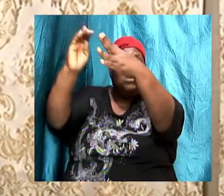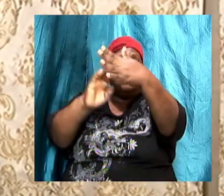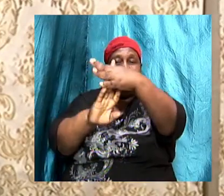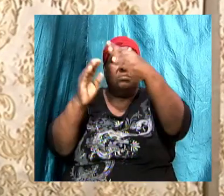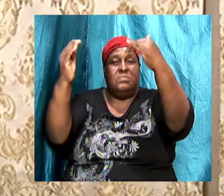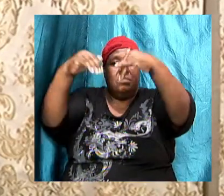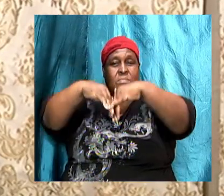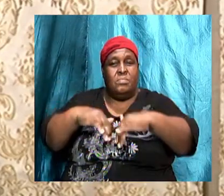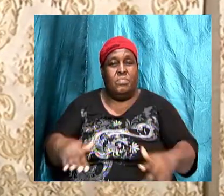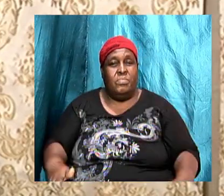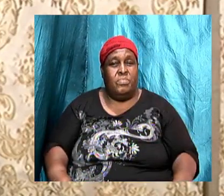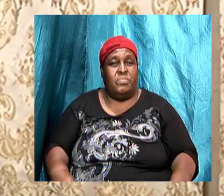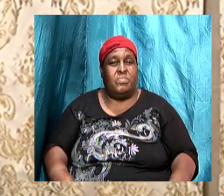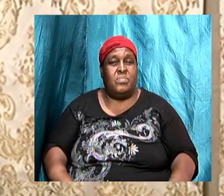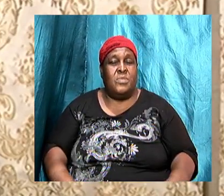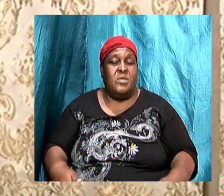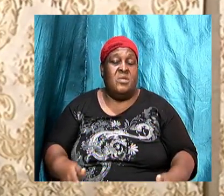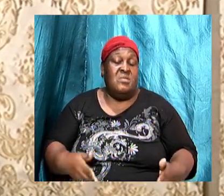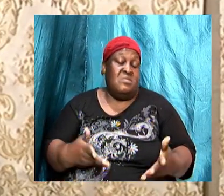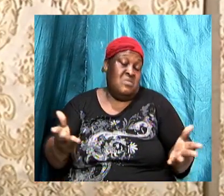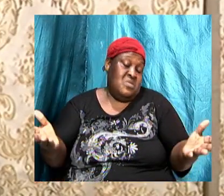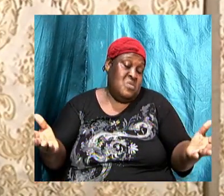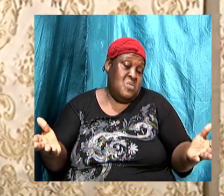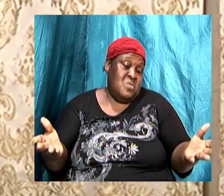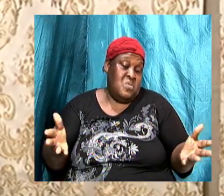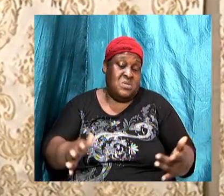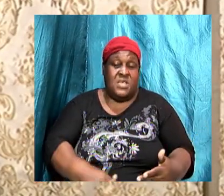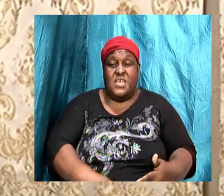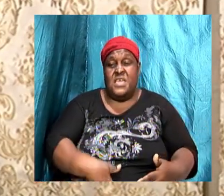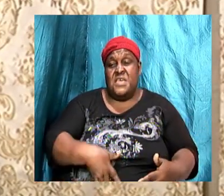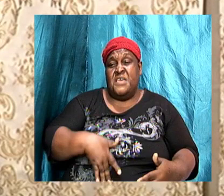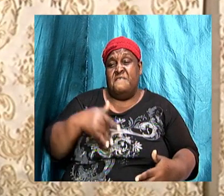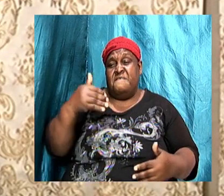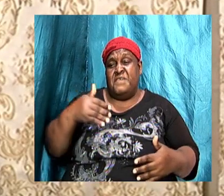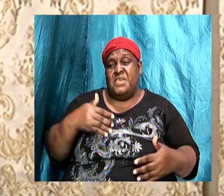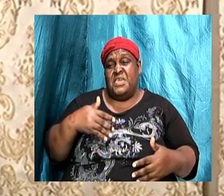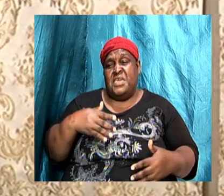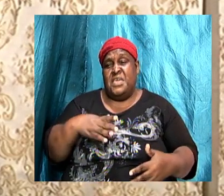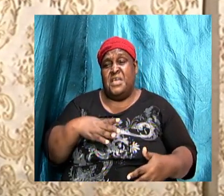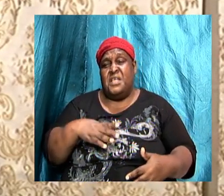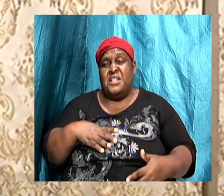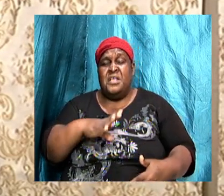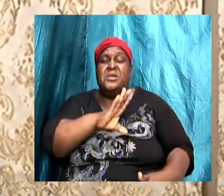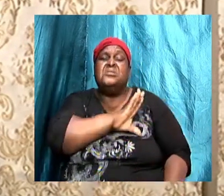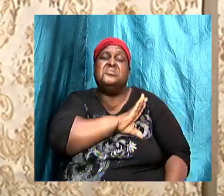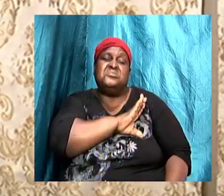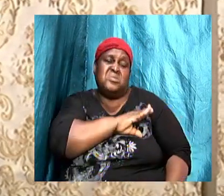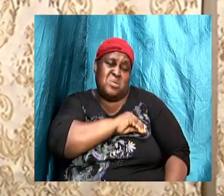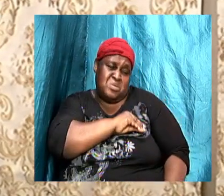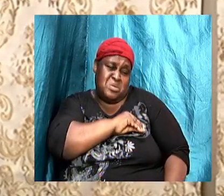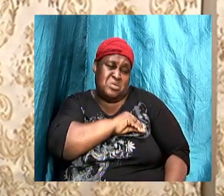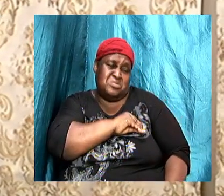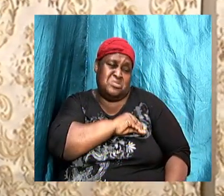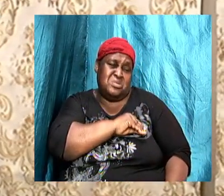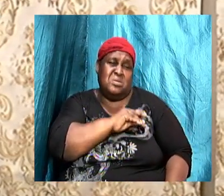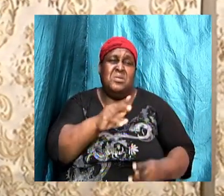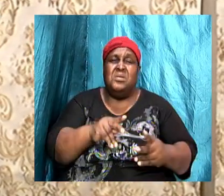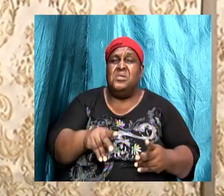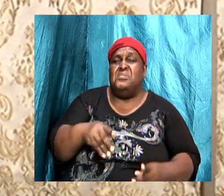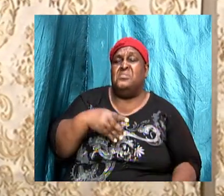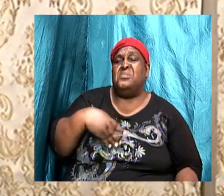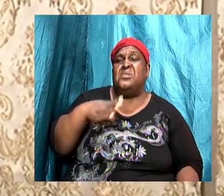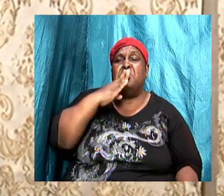feel a bit discouraged, those who feel that, you know, the church is being given a bad name and therefore I don't even want to associate